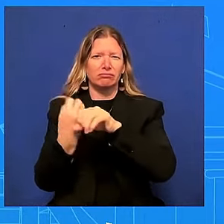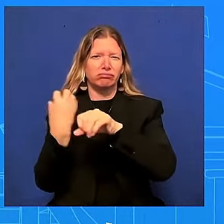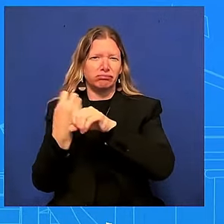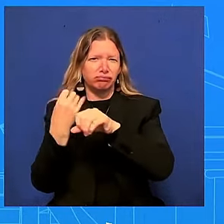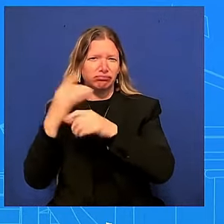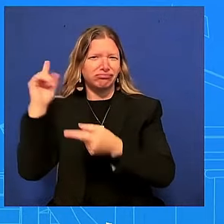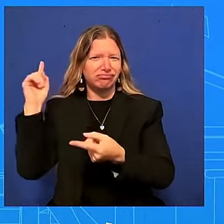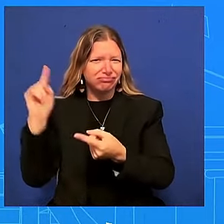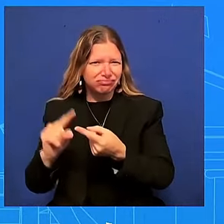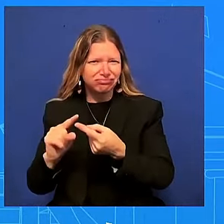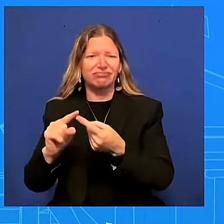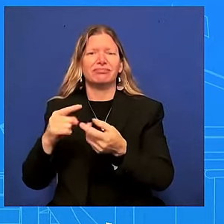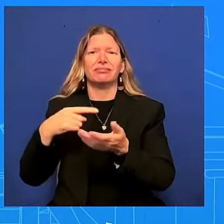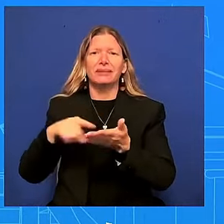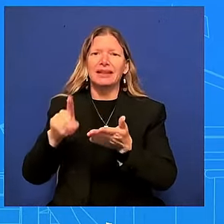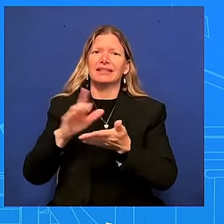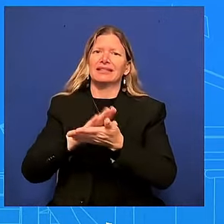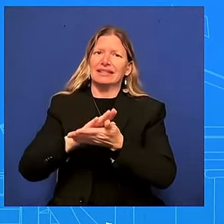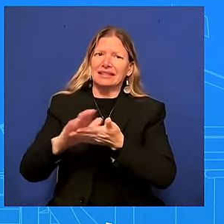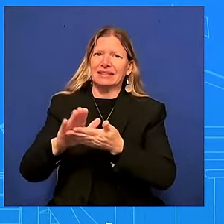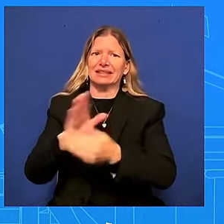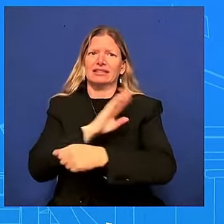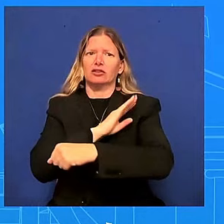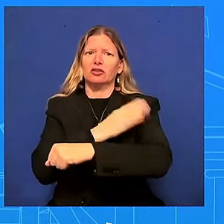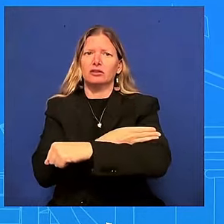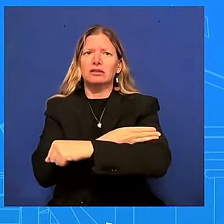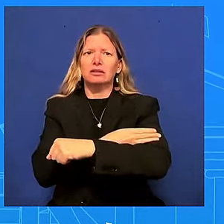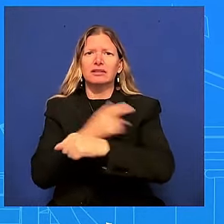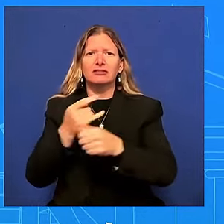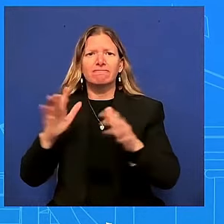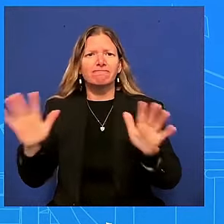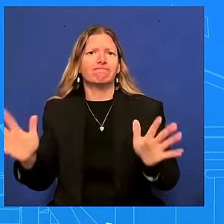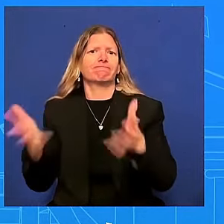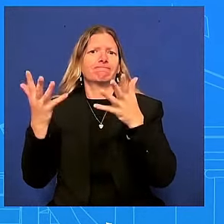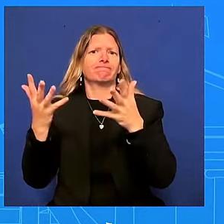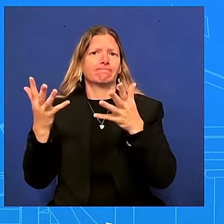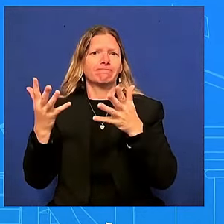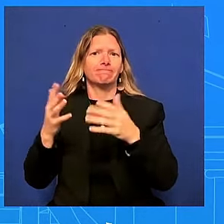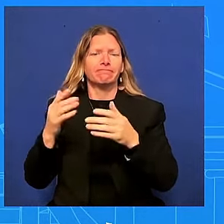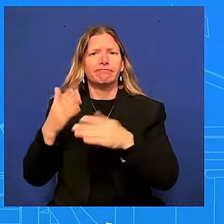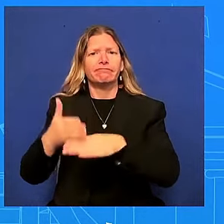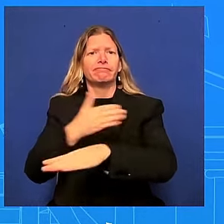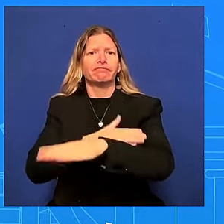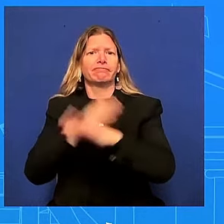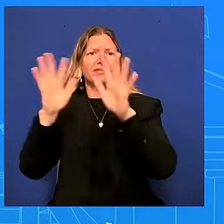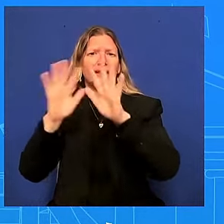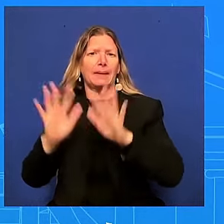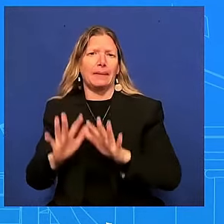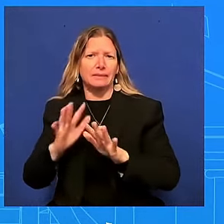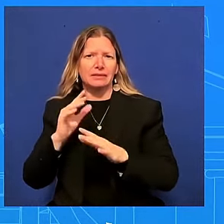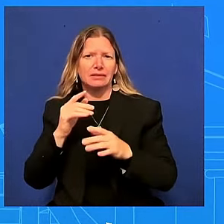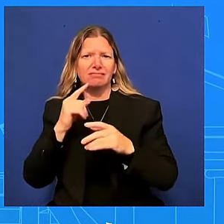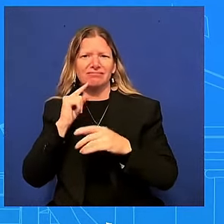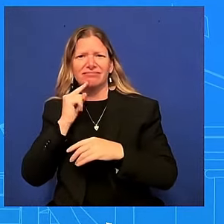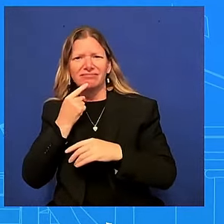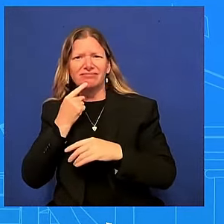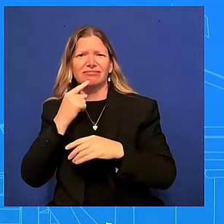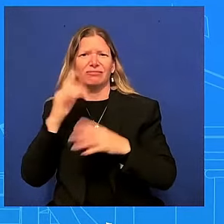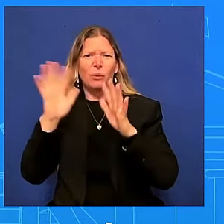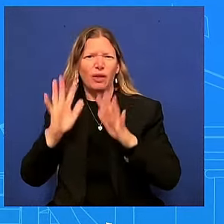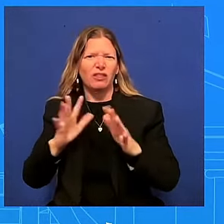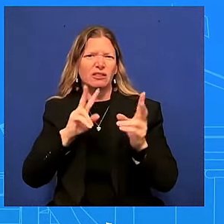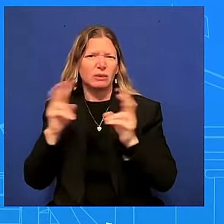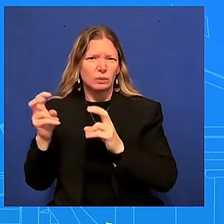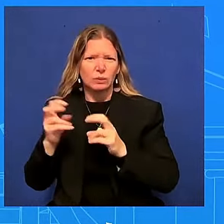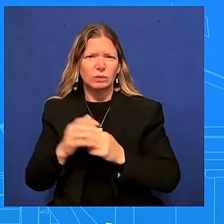weather I'll now turn to sharing how we are delivering for American workers and lowering costs for them yesterday the Biden